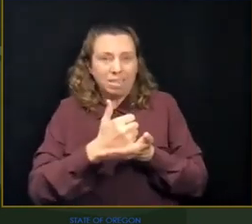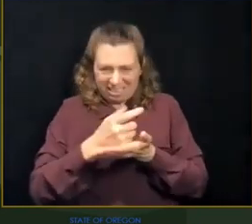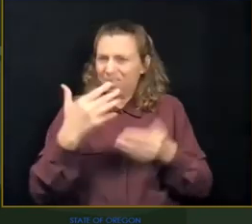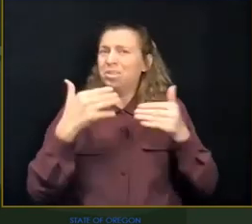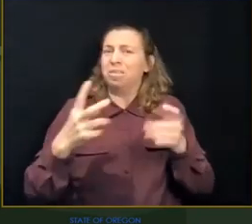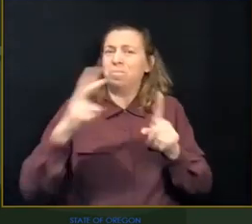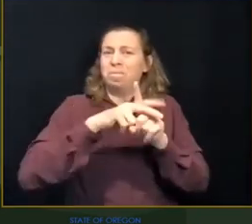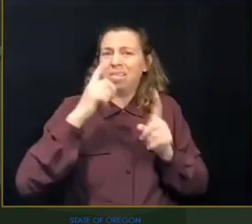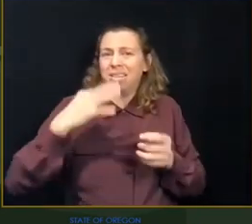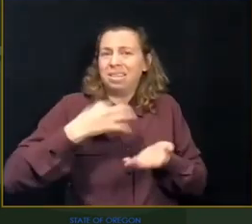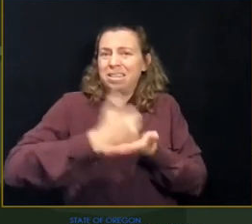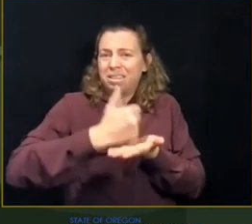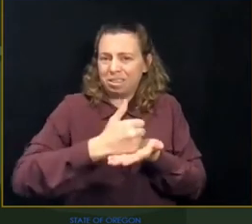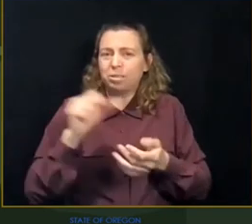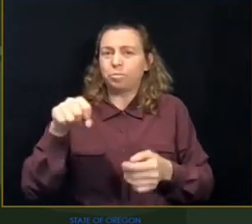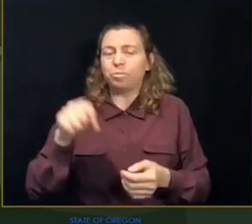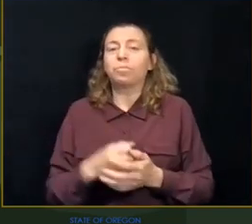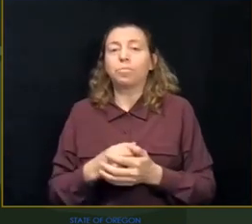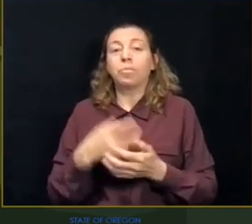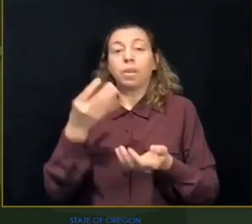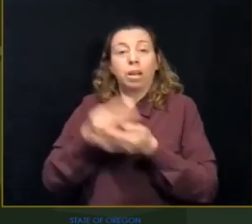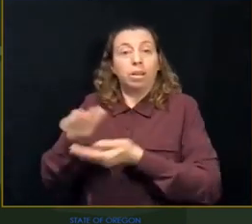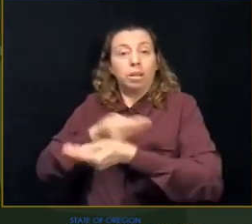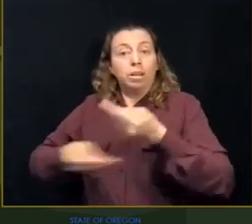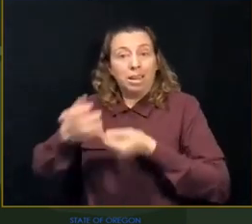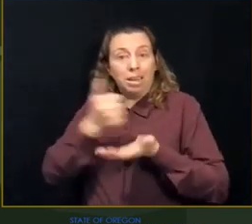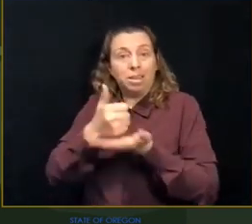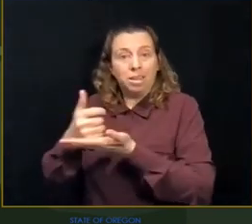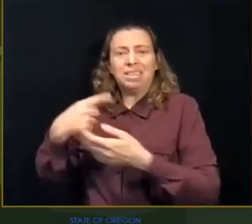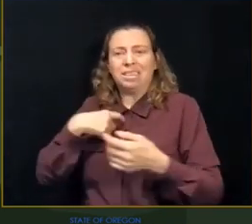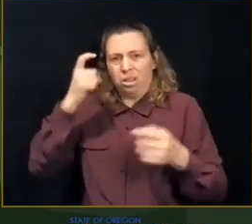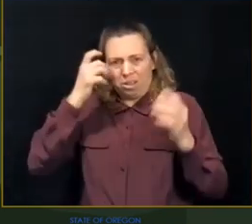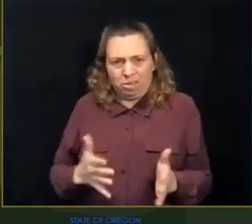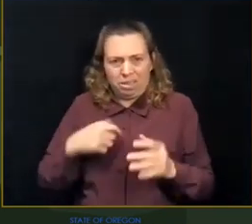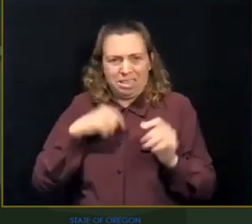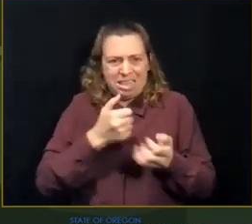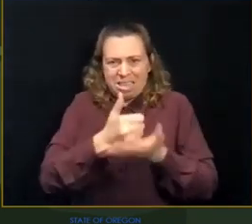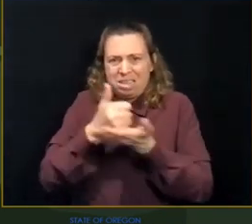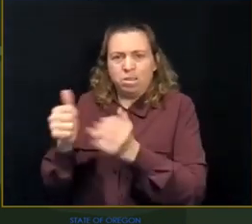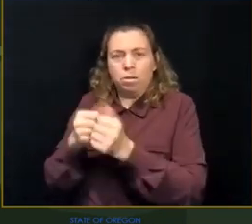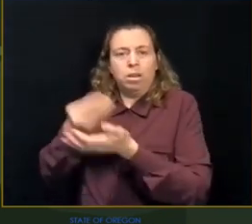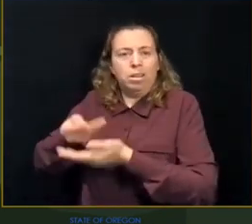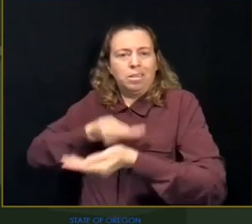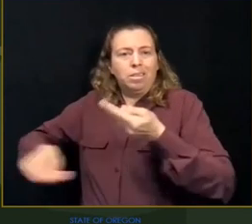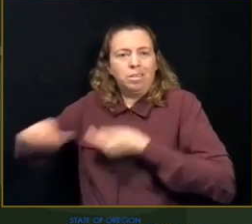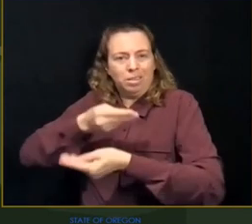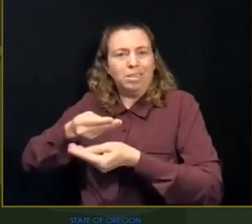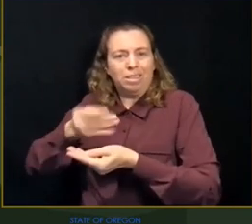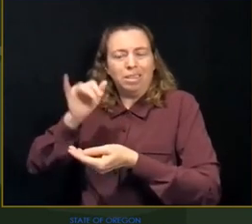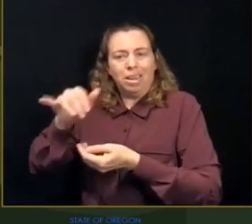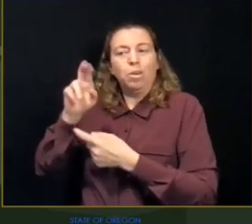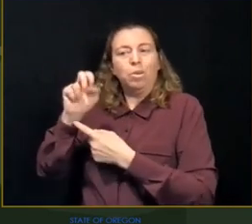do as your governor to help Oregonians help us our to I can't do